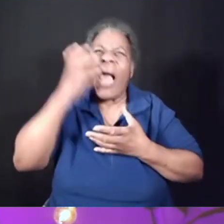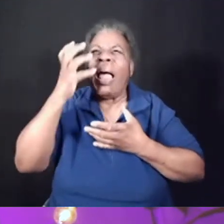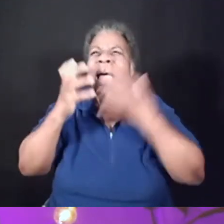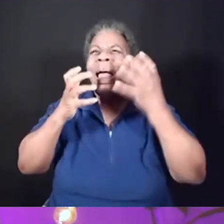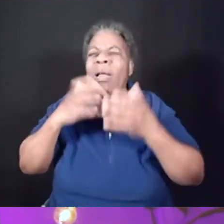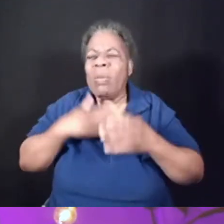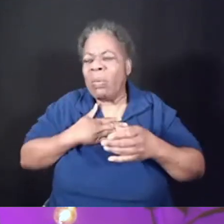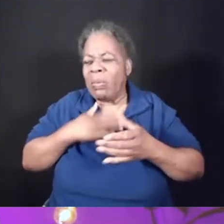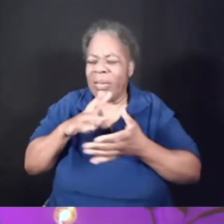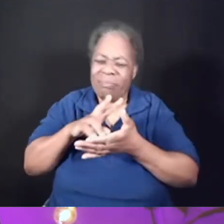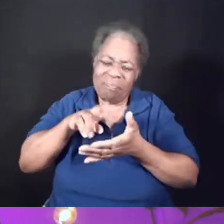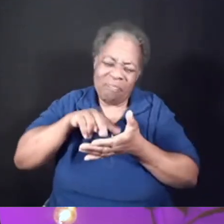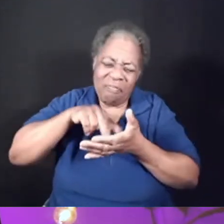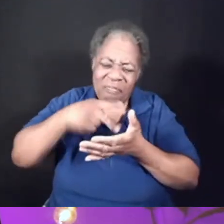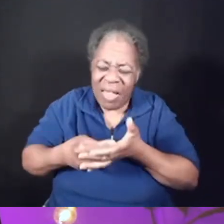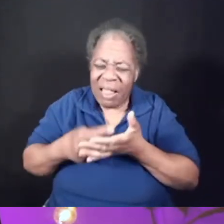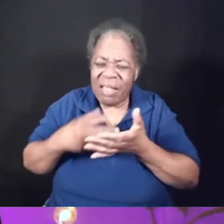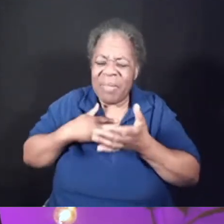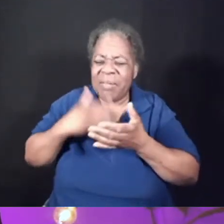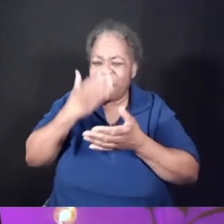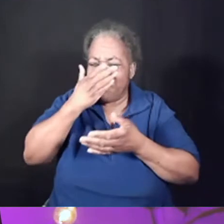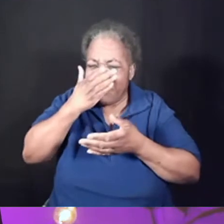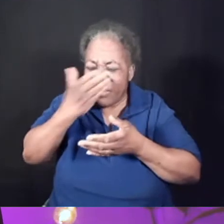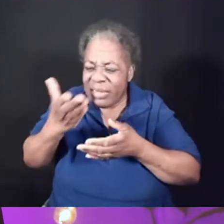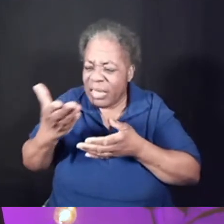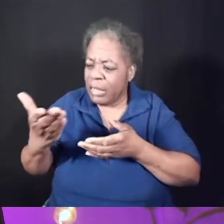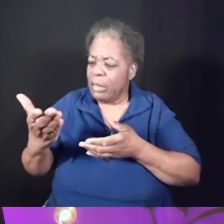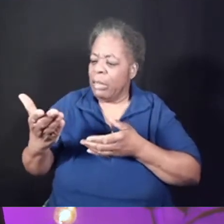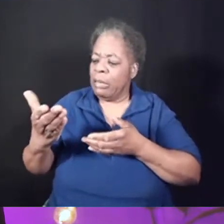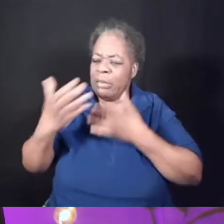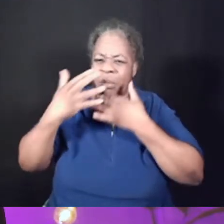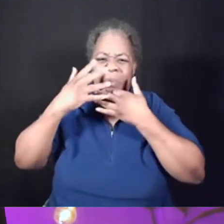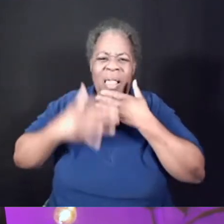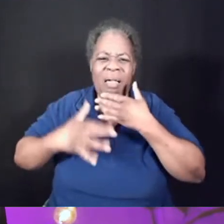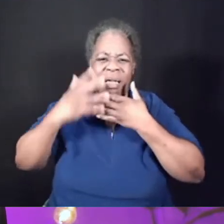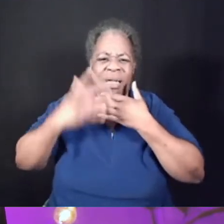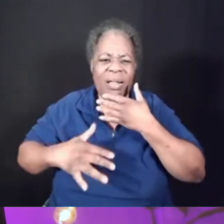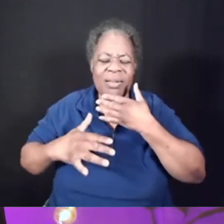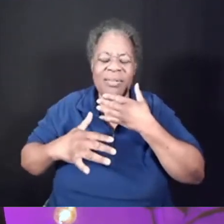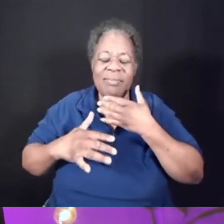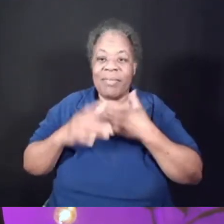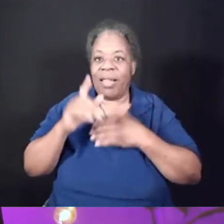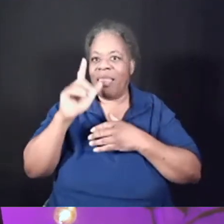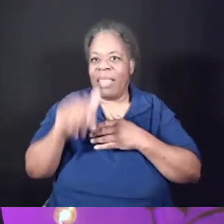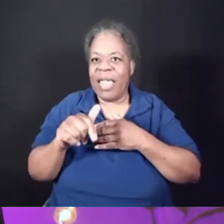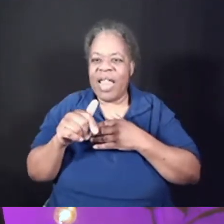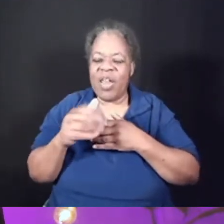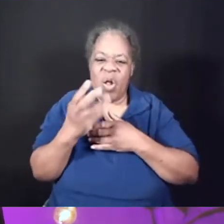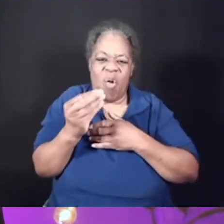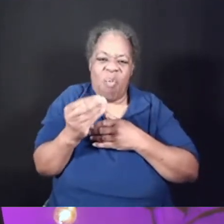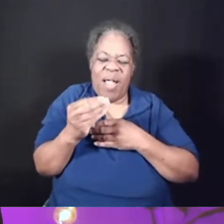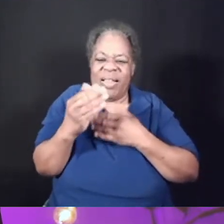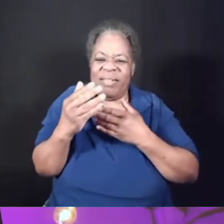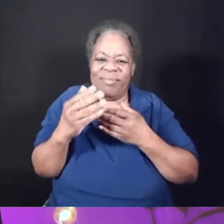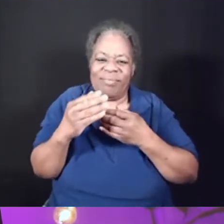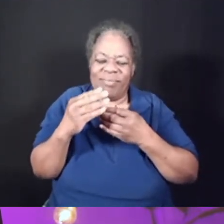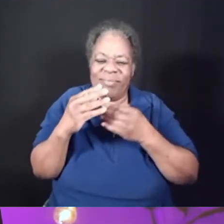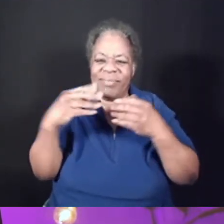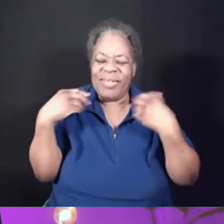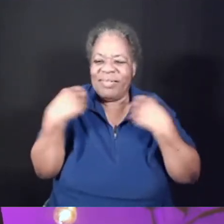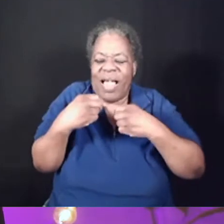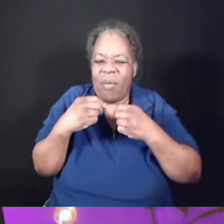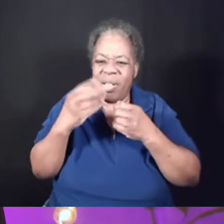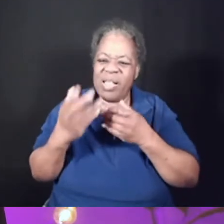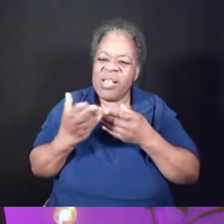ground, and I found my hand coming away from my face bloody. So a few minutes later, I'm holding a wet and cold paper towel to my face in the kitchen to staunch the